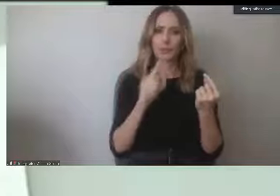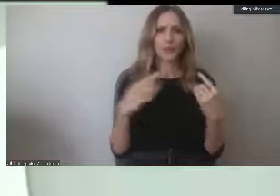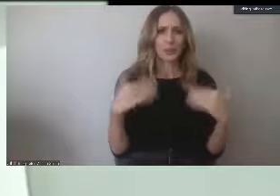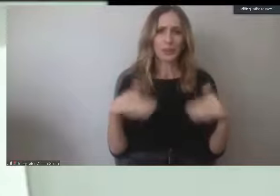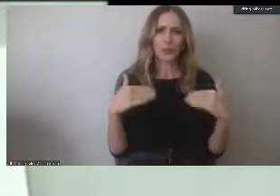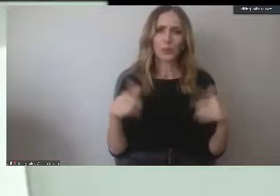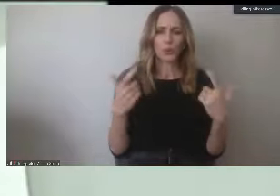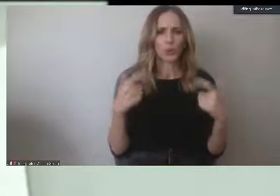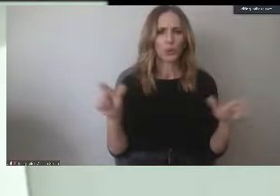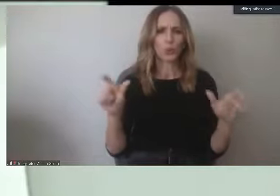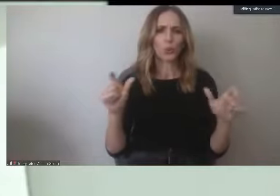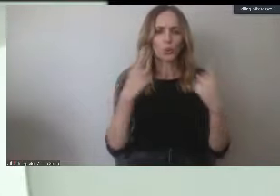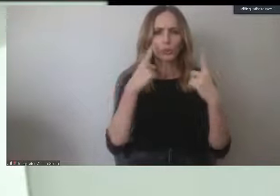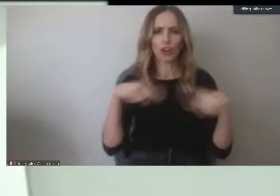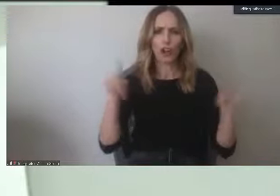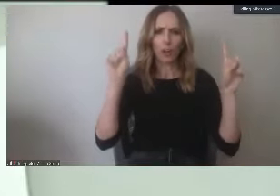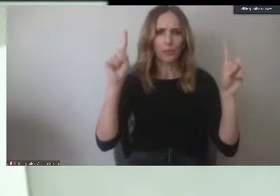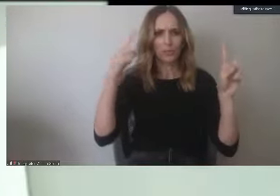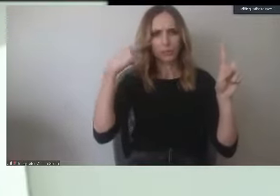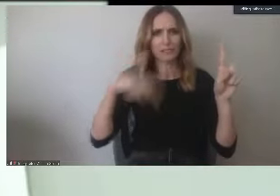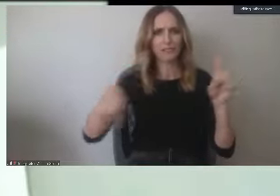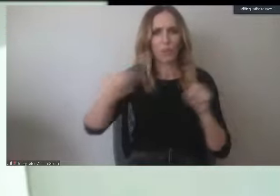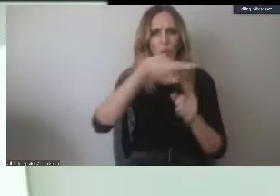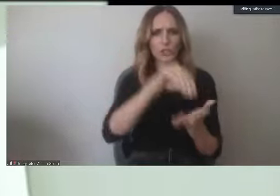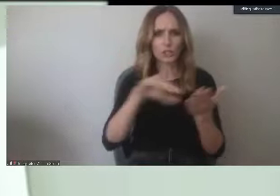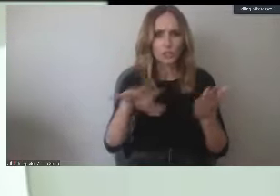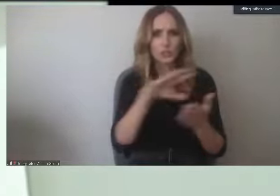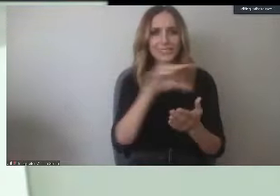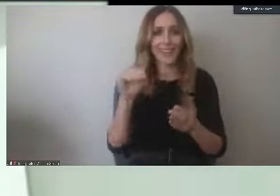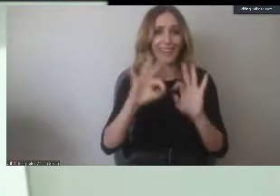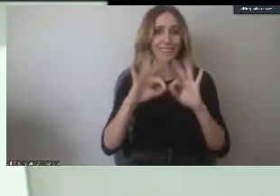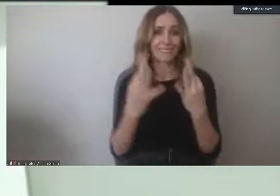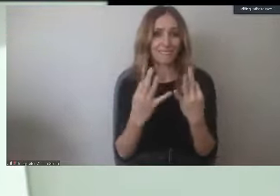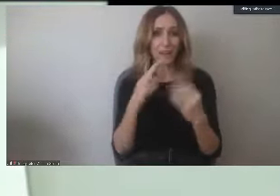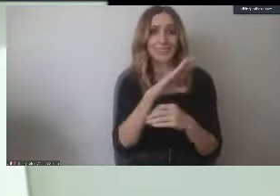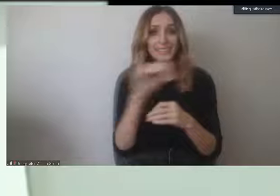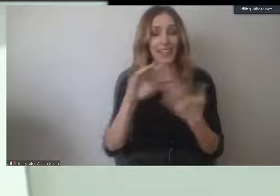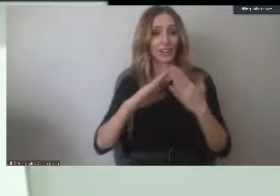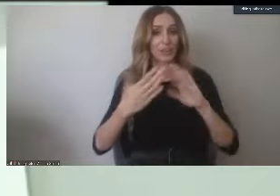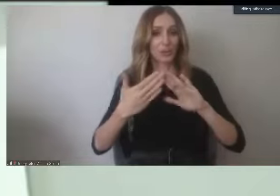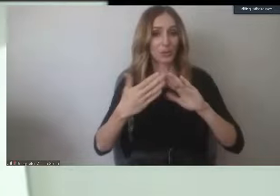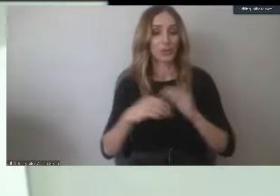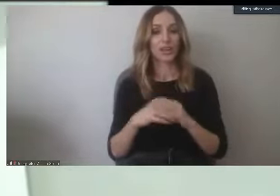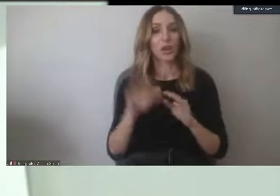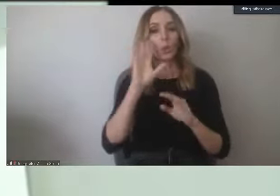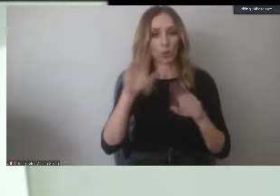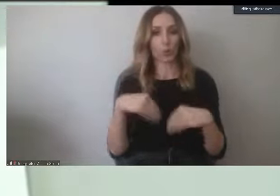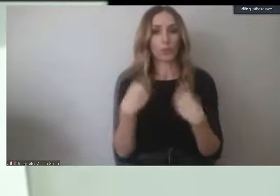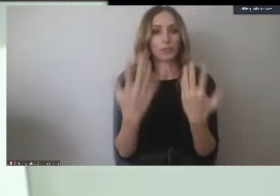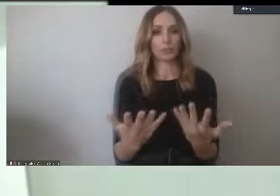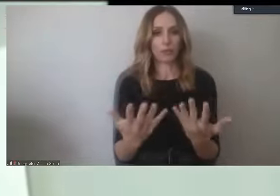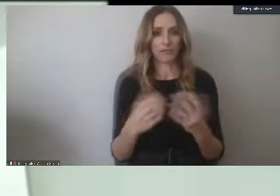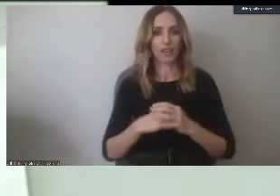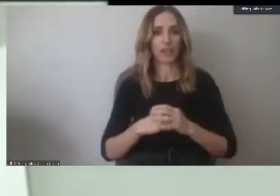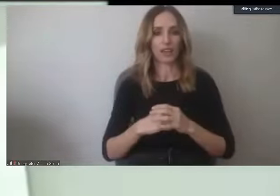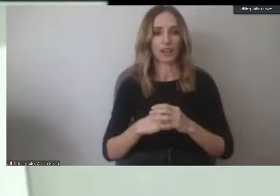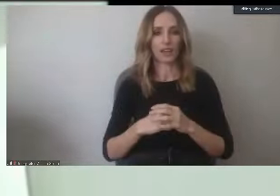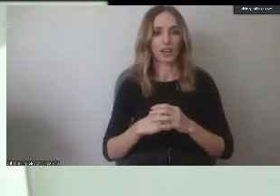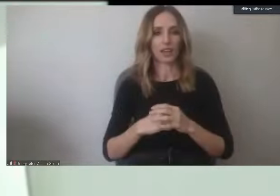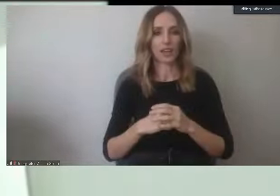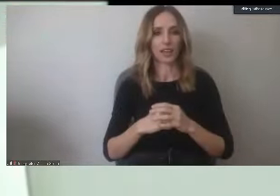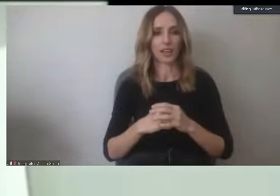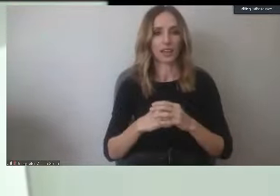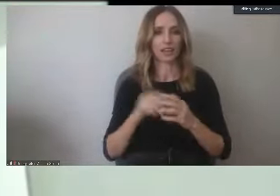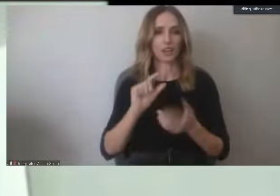this is for our students and for our families and for our community, we will be providing grad